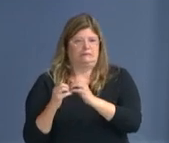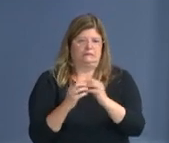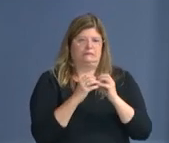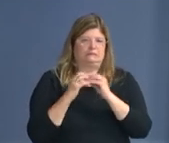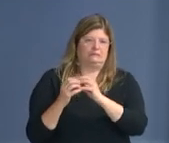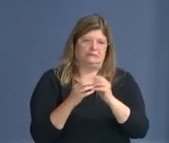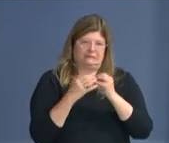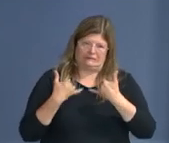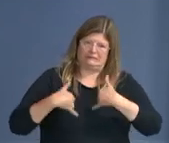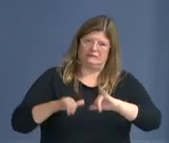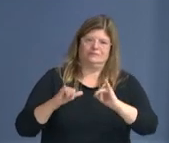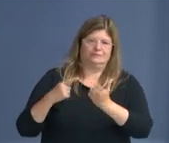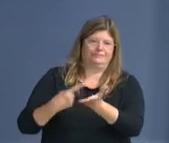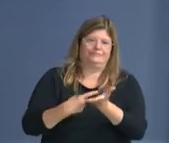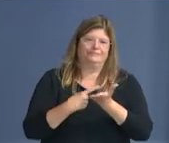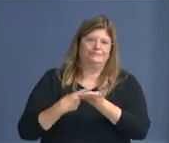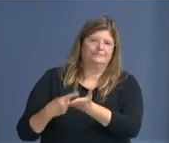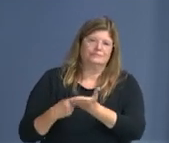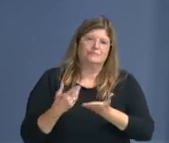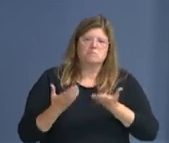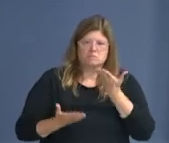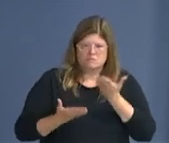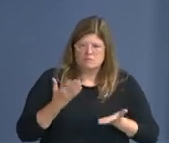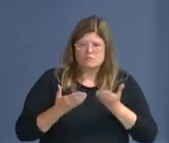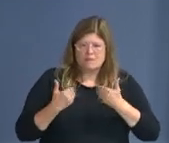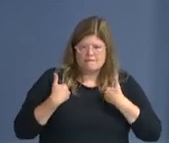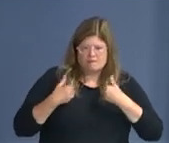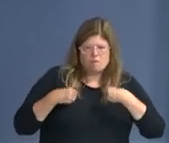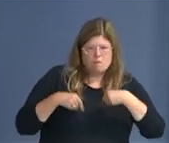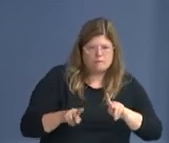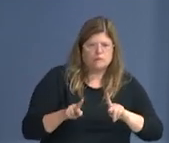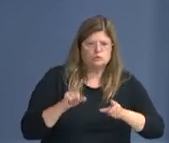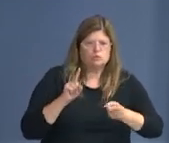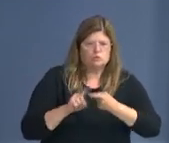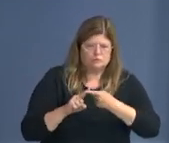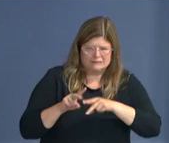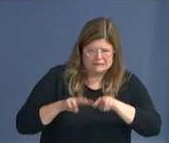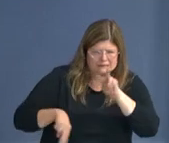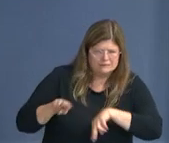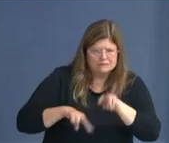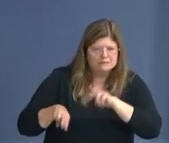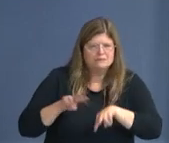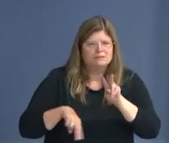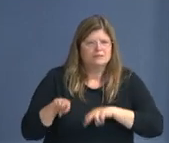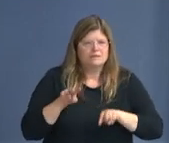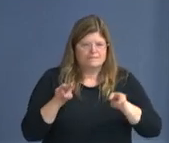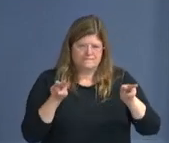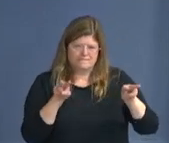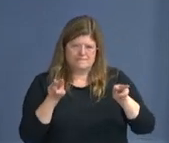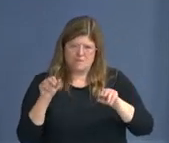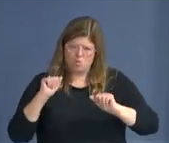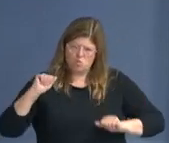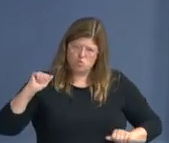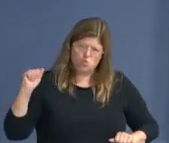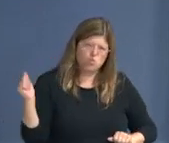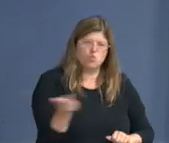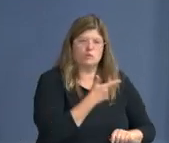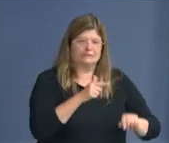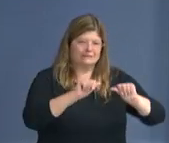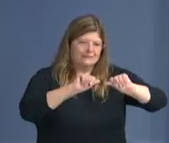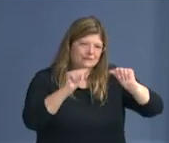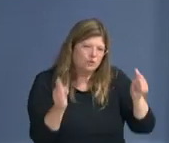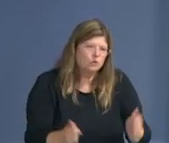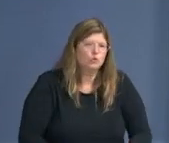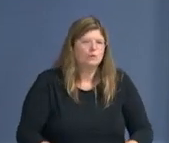opportunity for us to kind of step back and look at any, um, statues or other historical